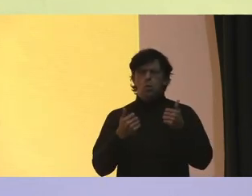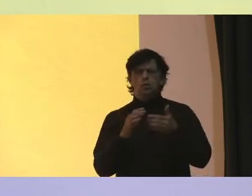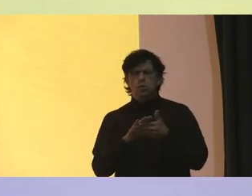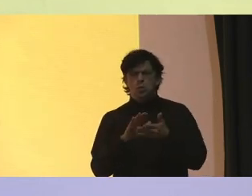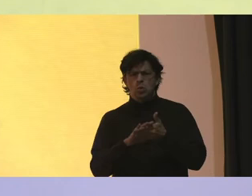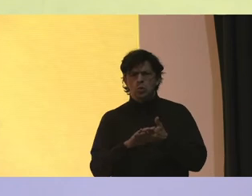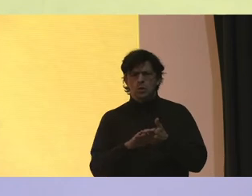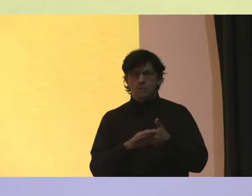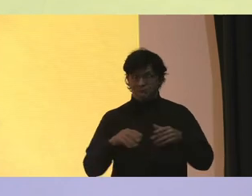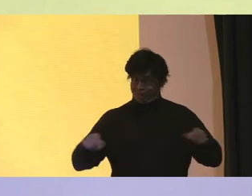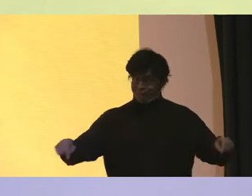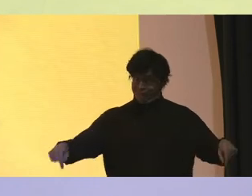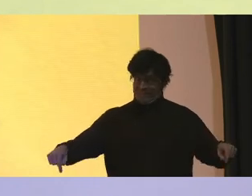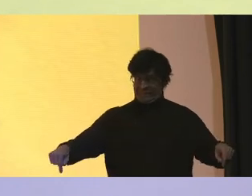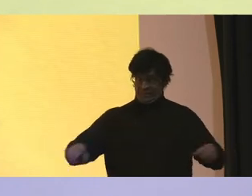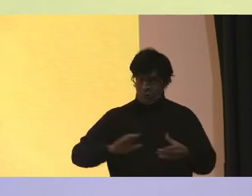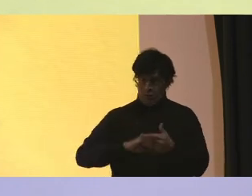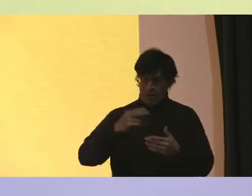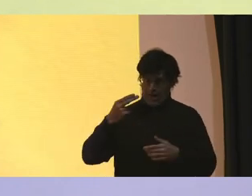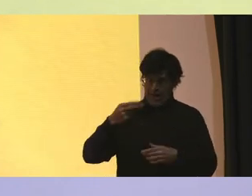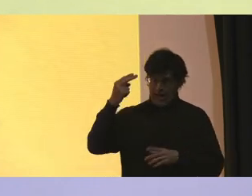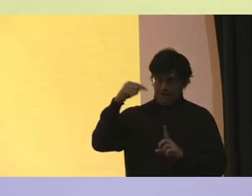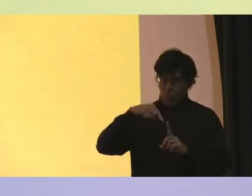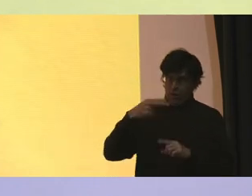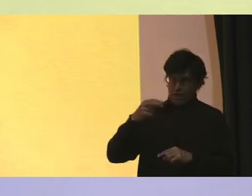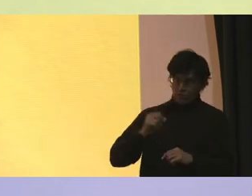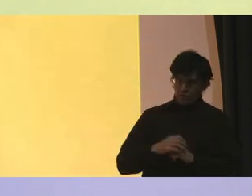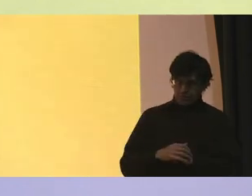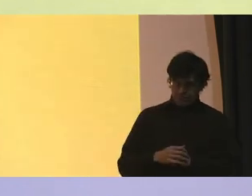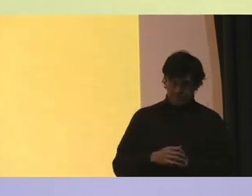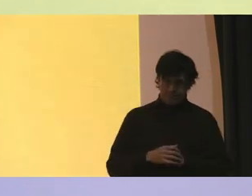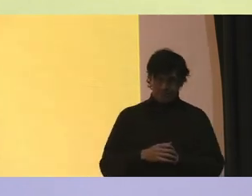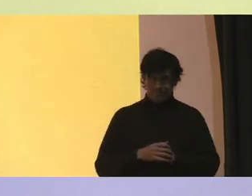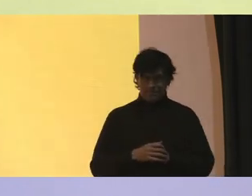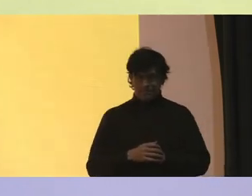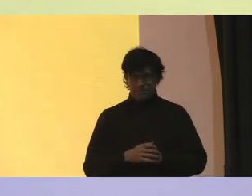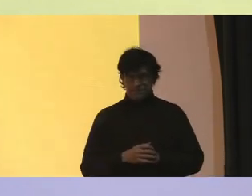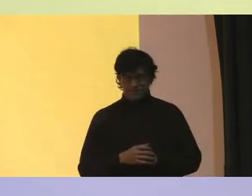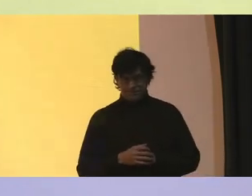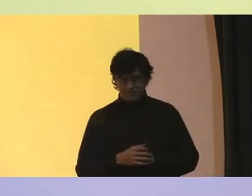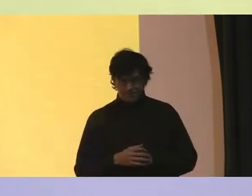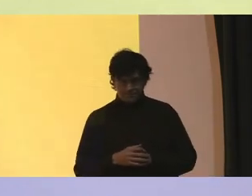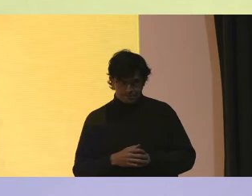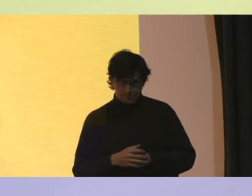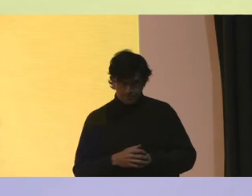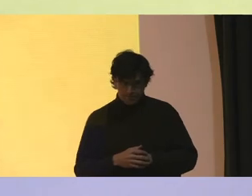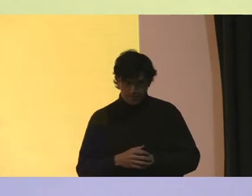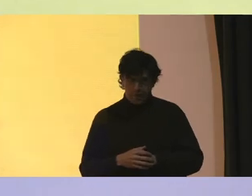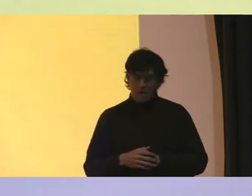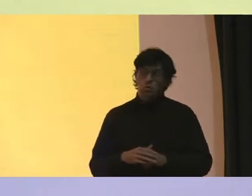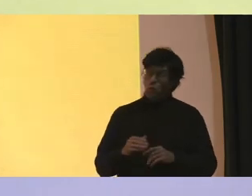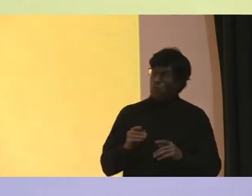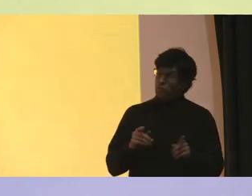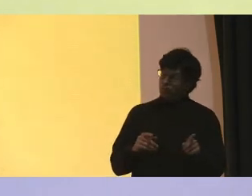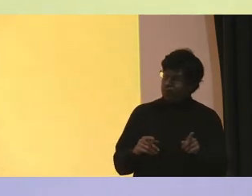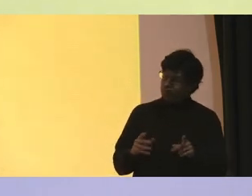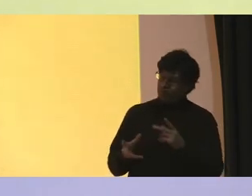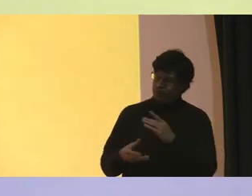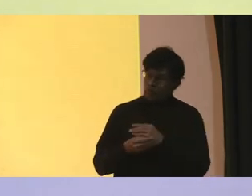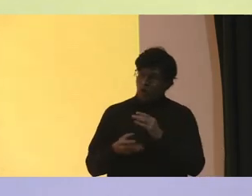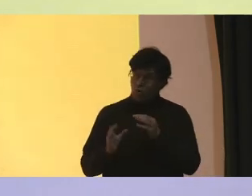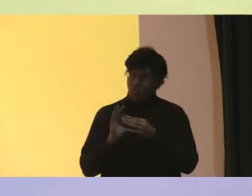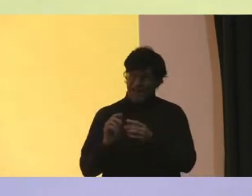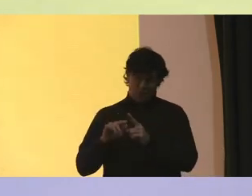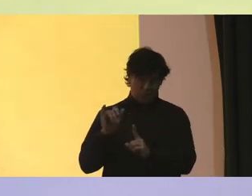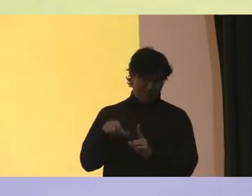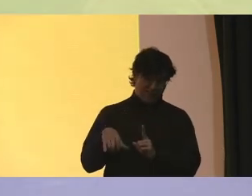was it again? This school, High Point High School High Point High School, got it And so in relation to that, I do